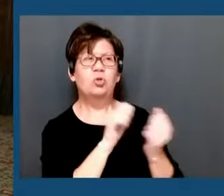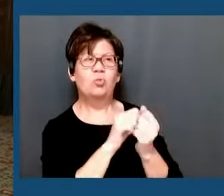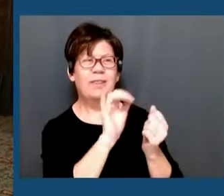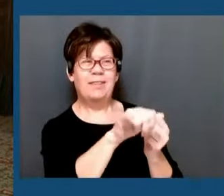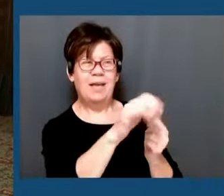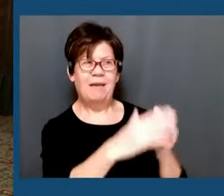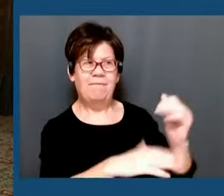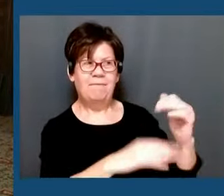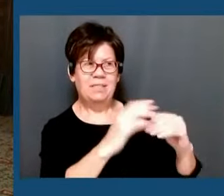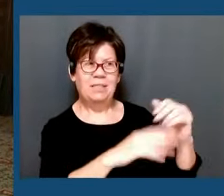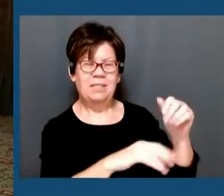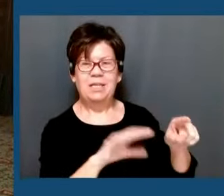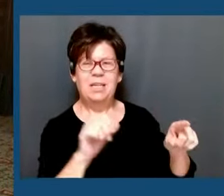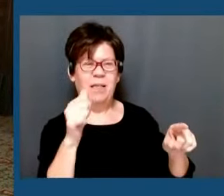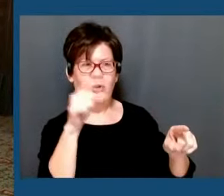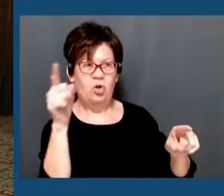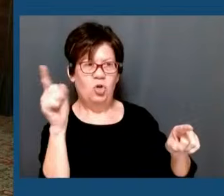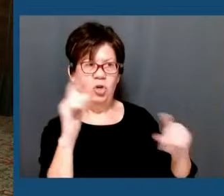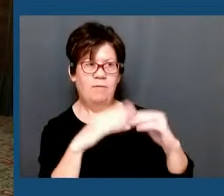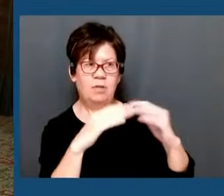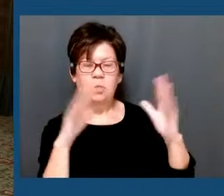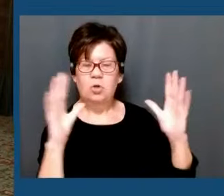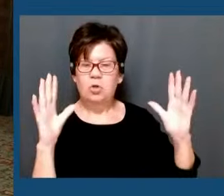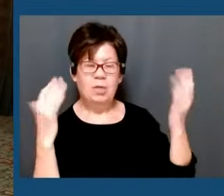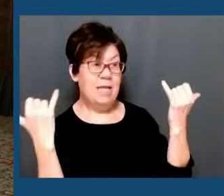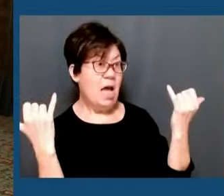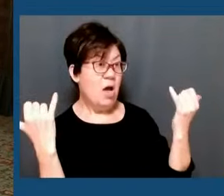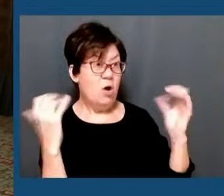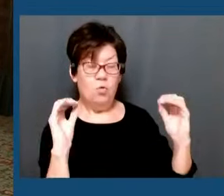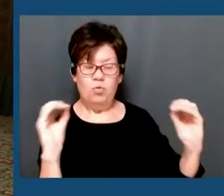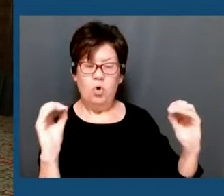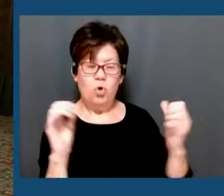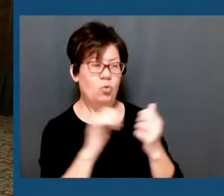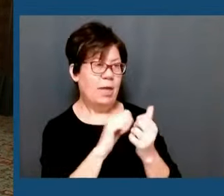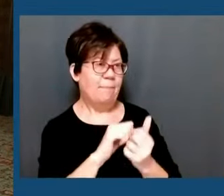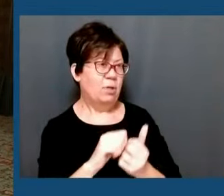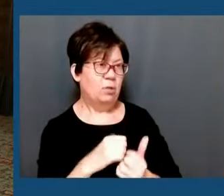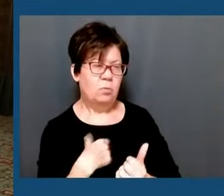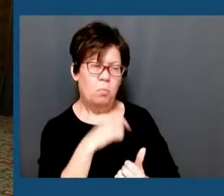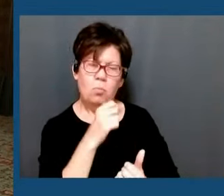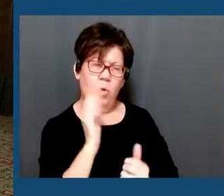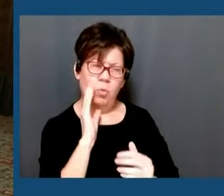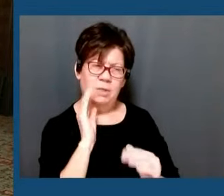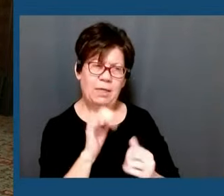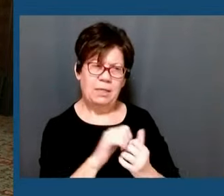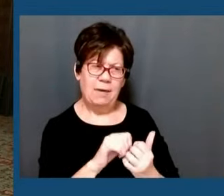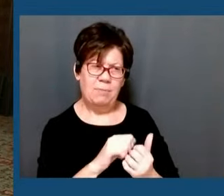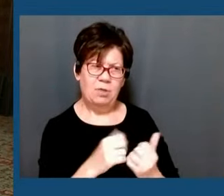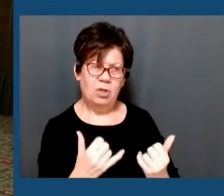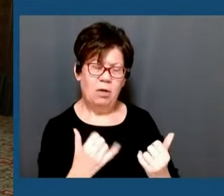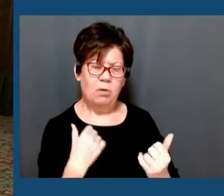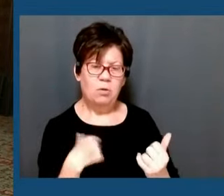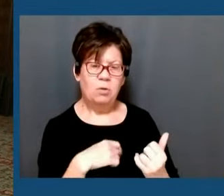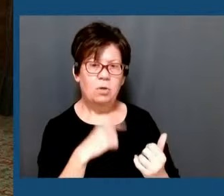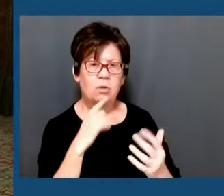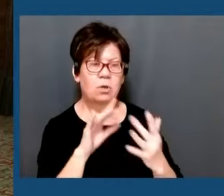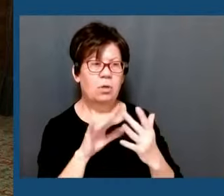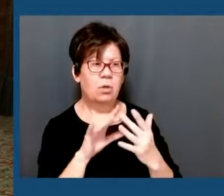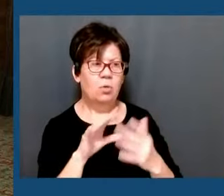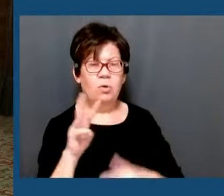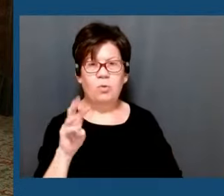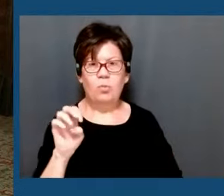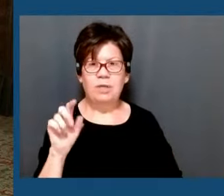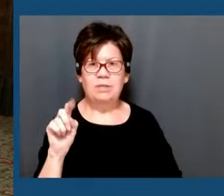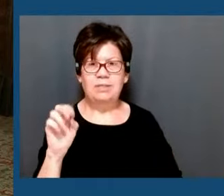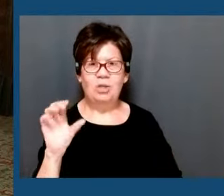our other facilities. There's no damage reported at Indian Point. We wouldn't expect damage at this time, and we're in touch with Westchester, and we'll stay in touch with Westchester.